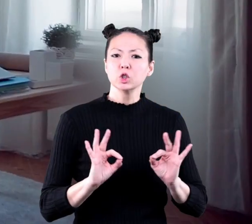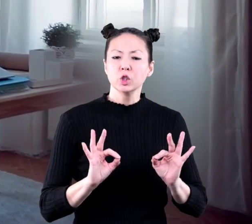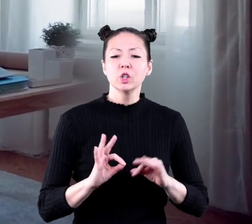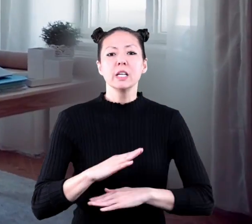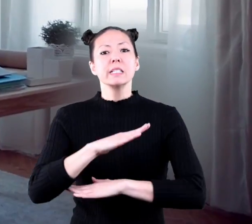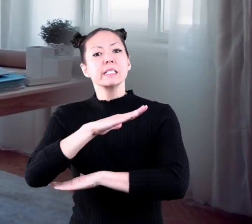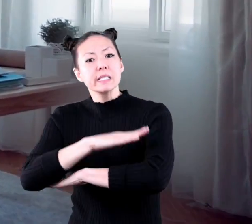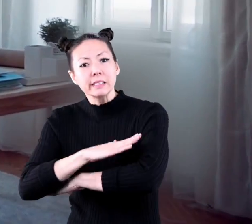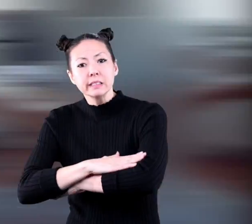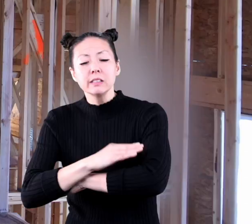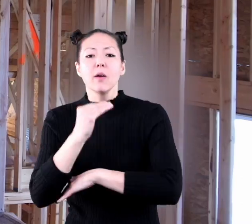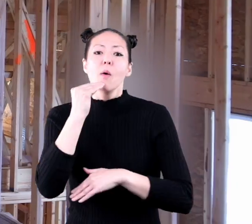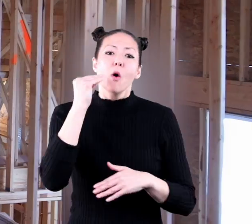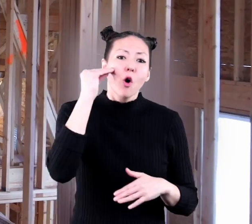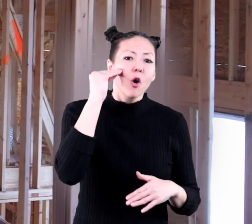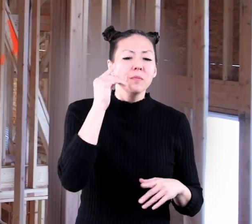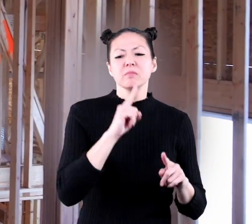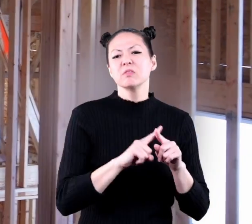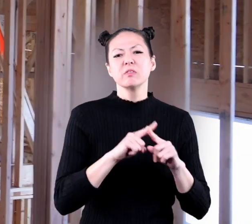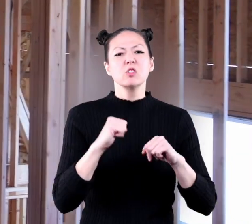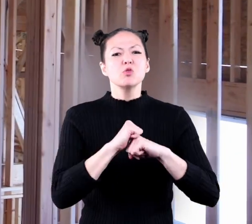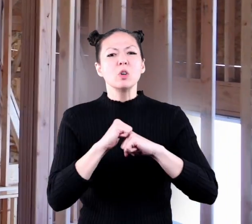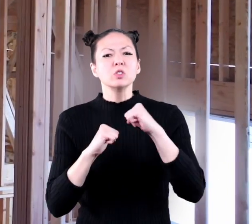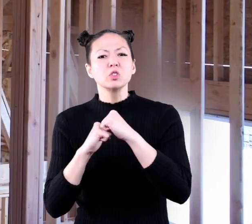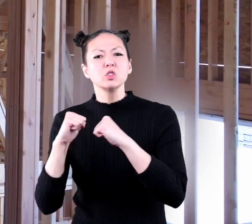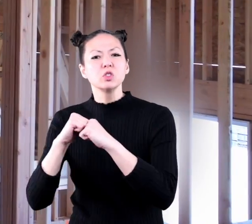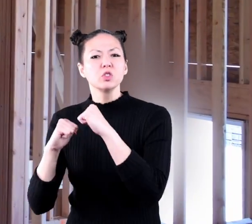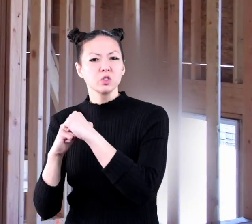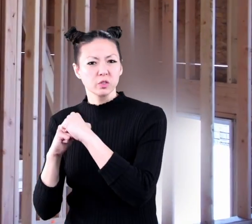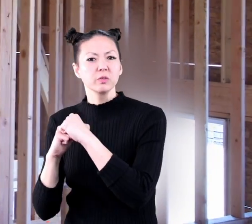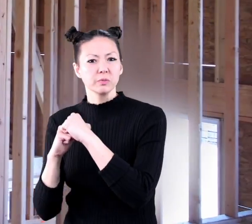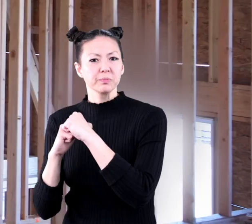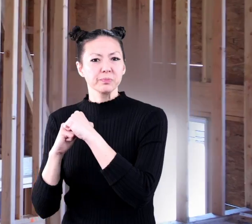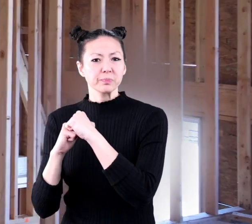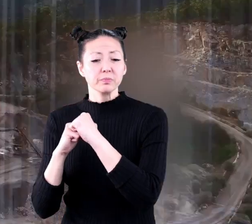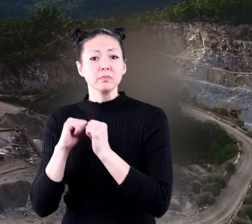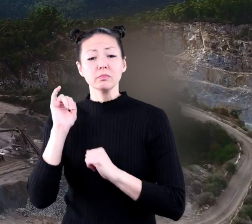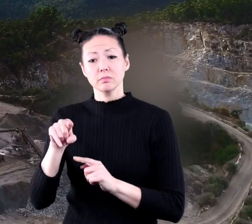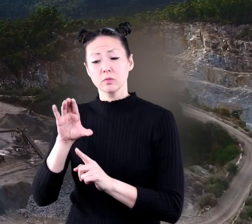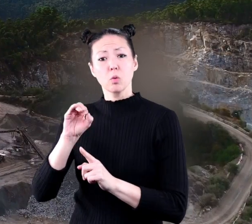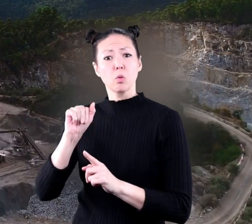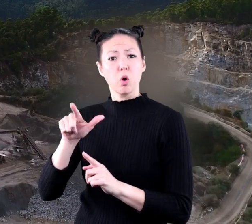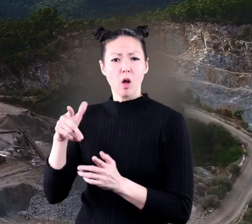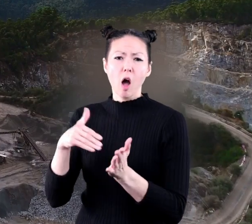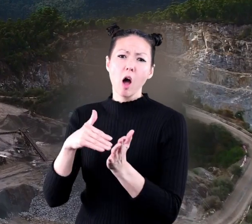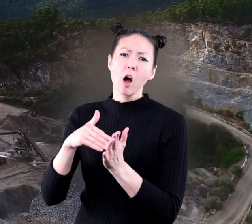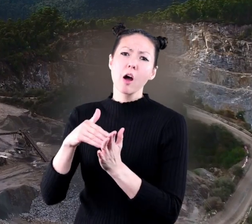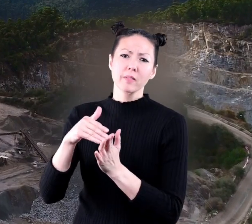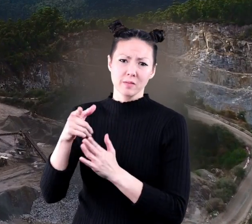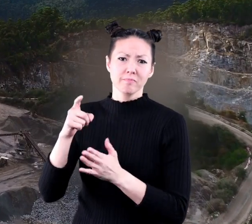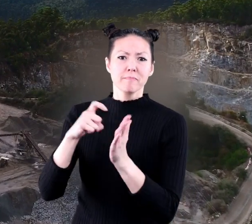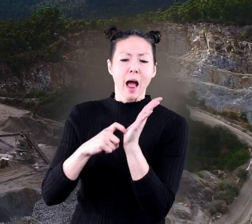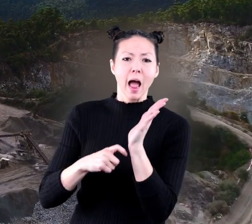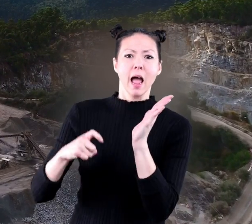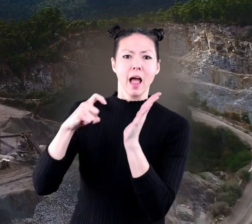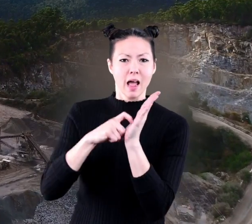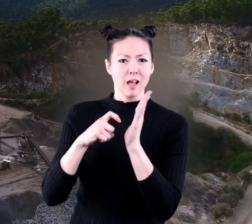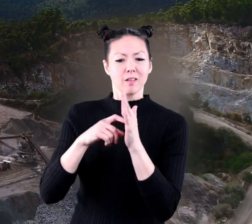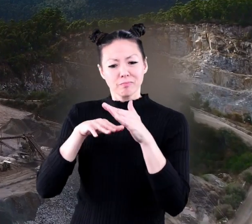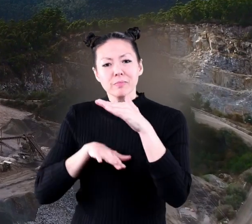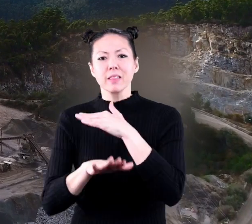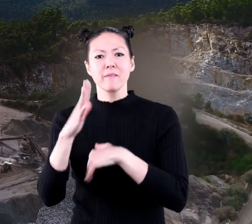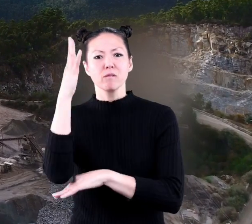desks, homes, and other structures. Plus coal is often mined beneath